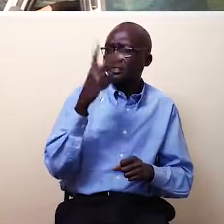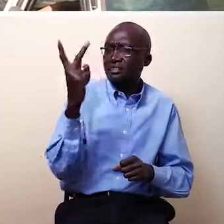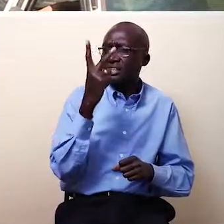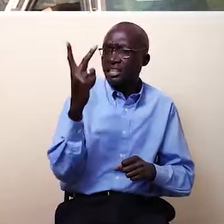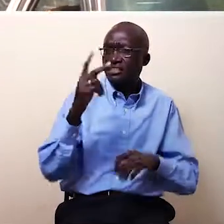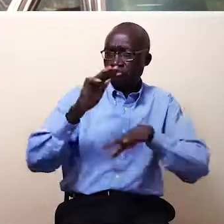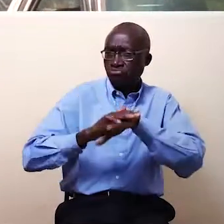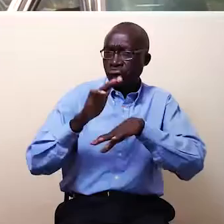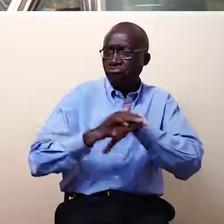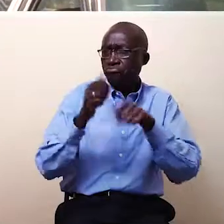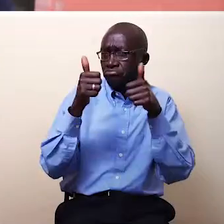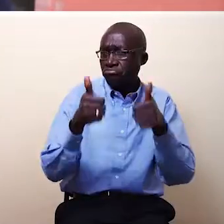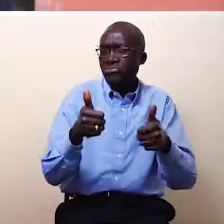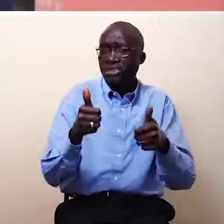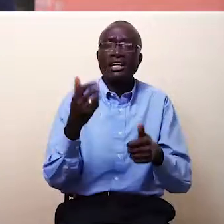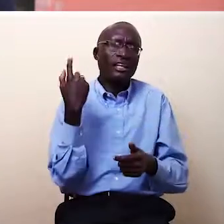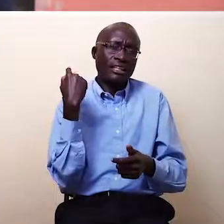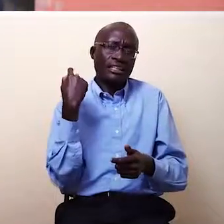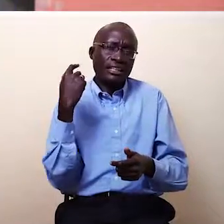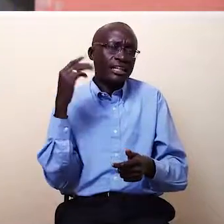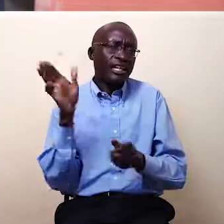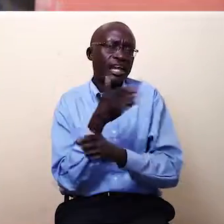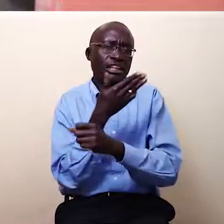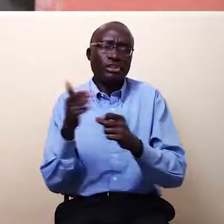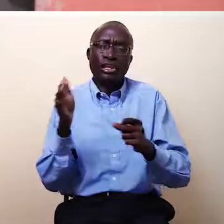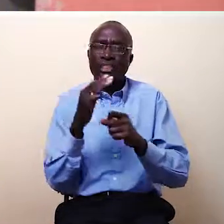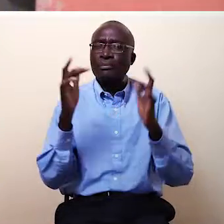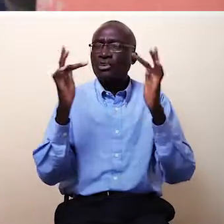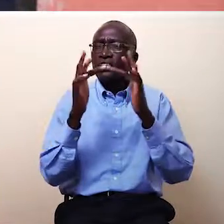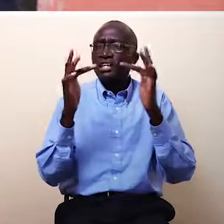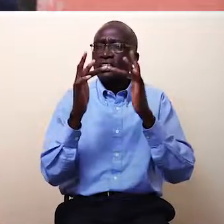doing. Our national anthem went viral.